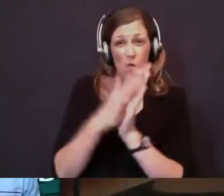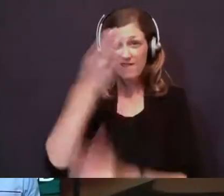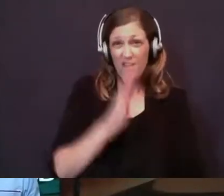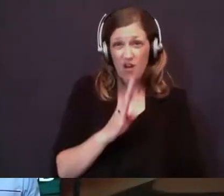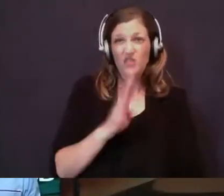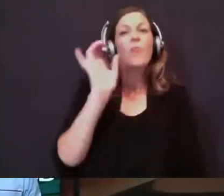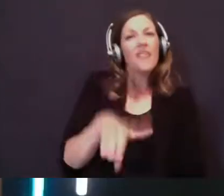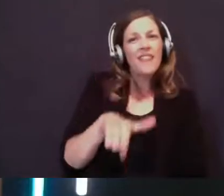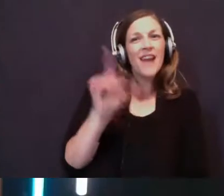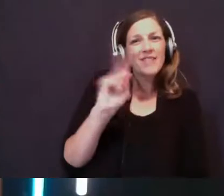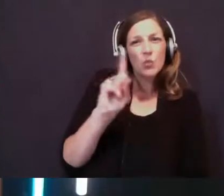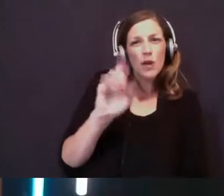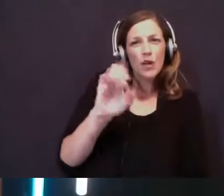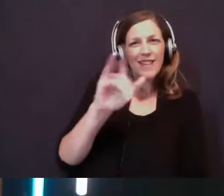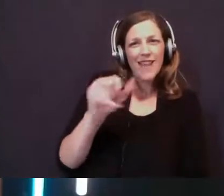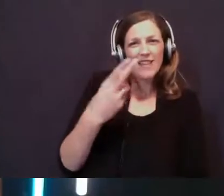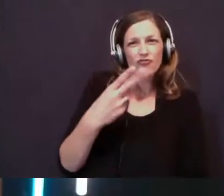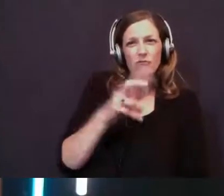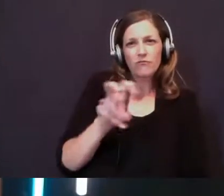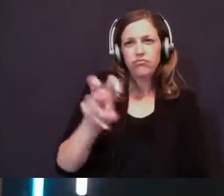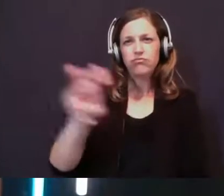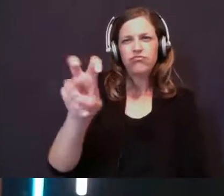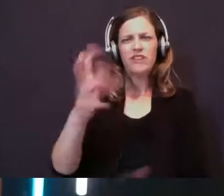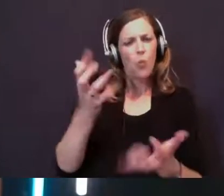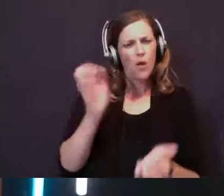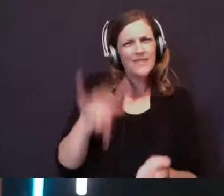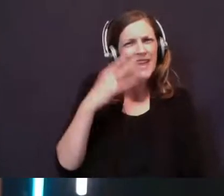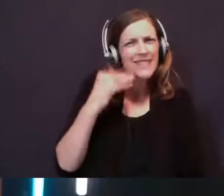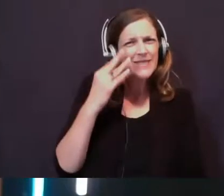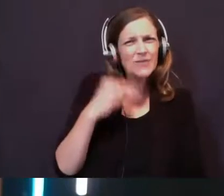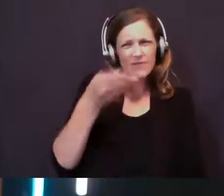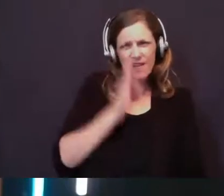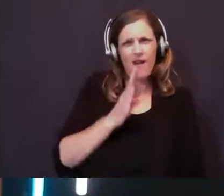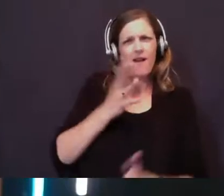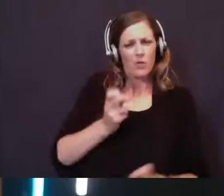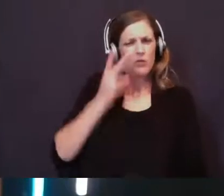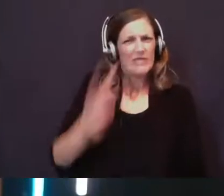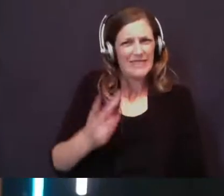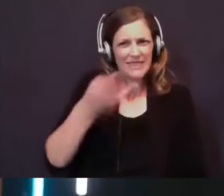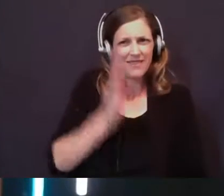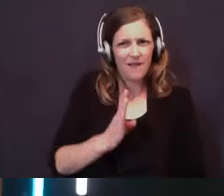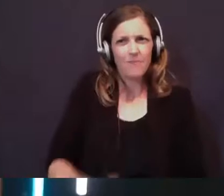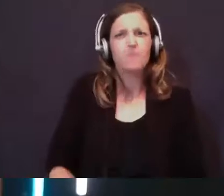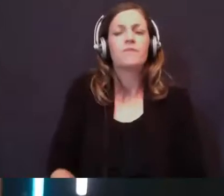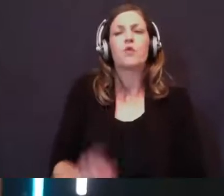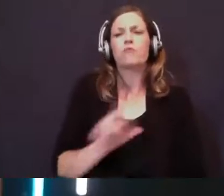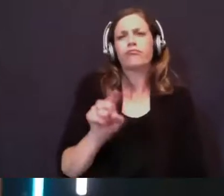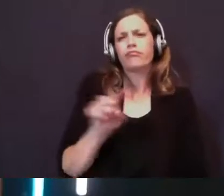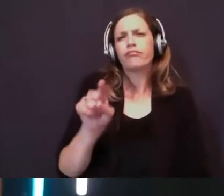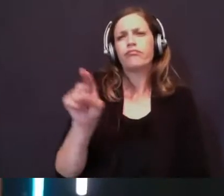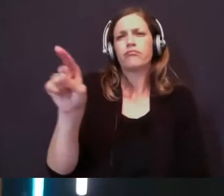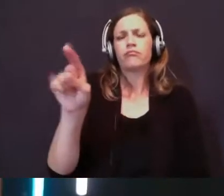to. He wants that experience of God. He wants to see his God. And so he's going towards Mount Sinai.